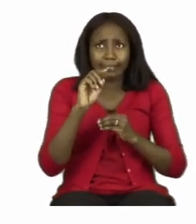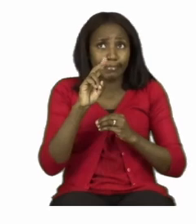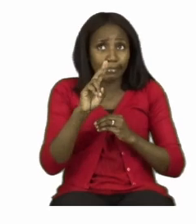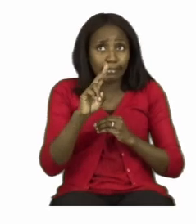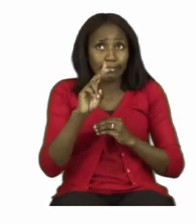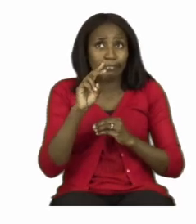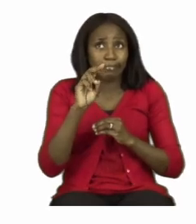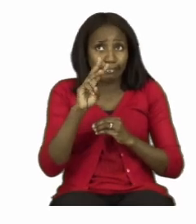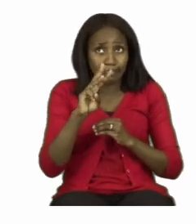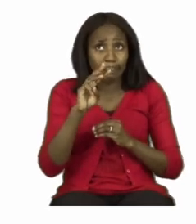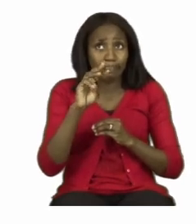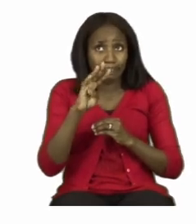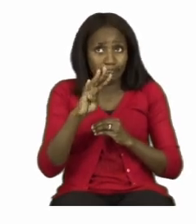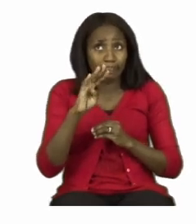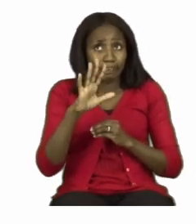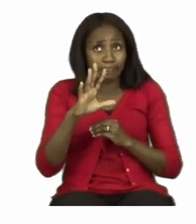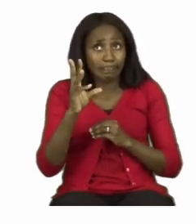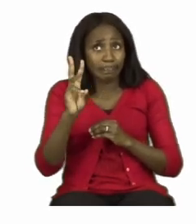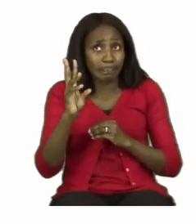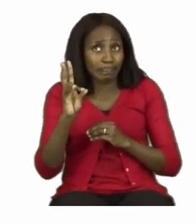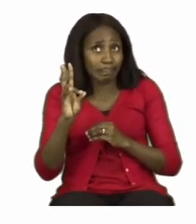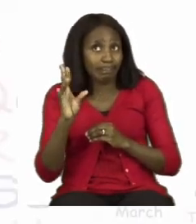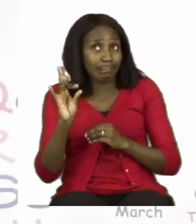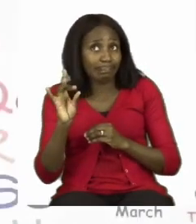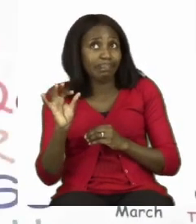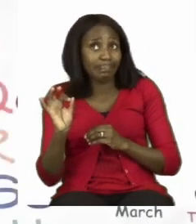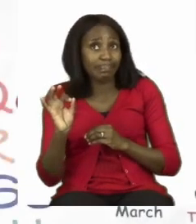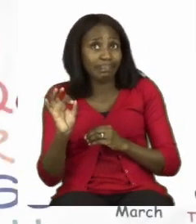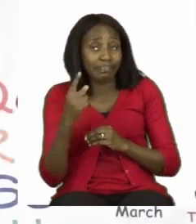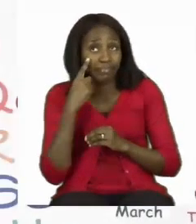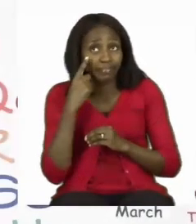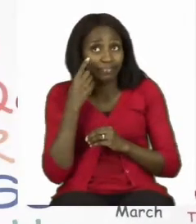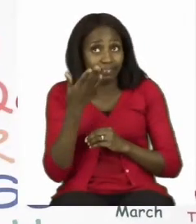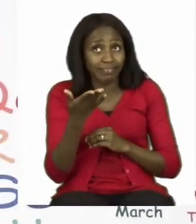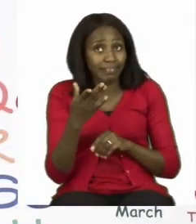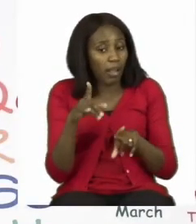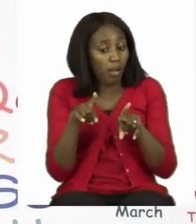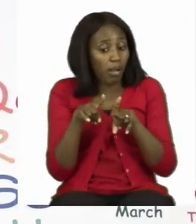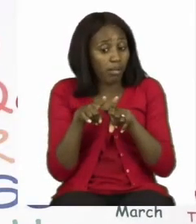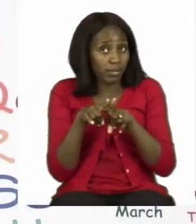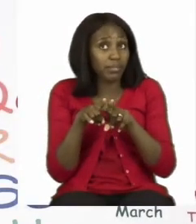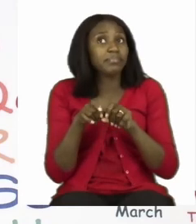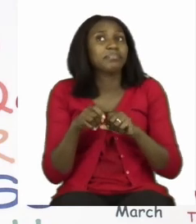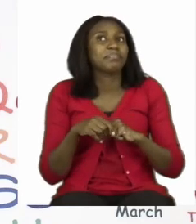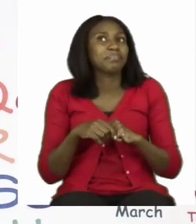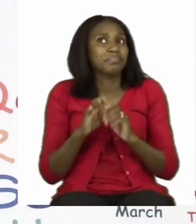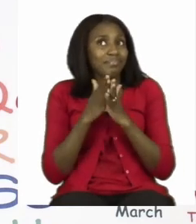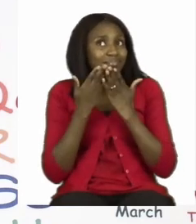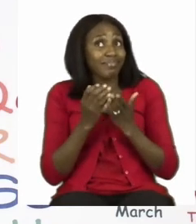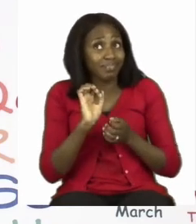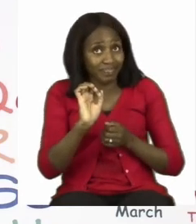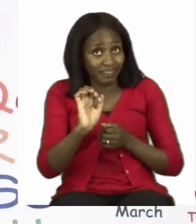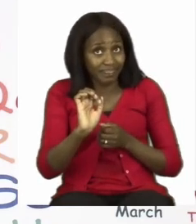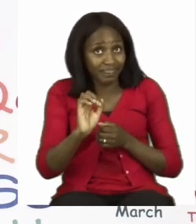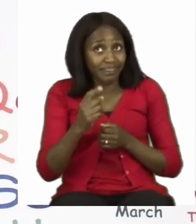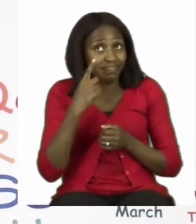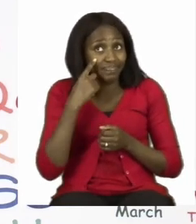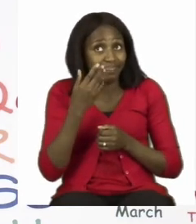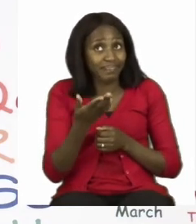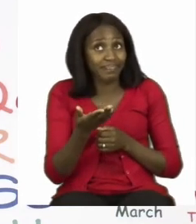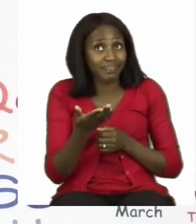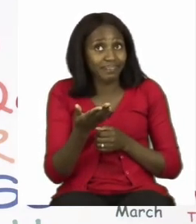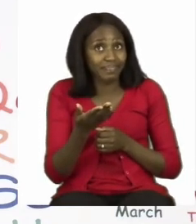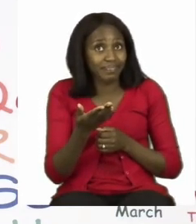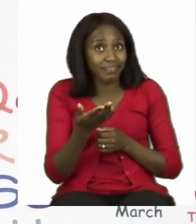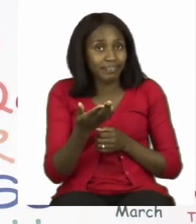Let's take a look at the board. Now, I have the same numbers you do in your book. We are going